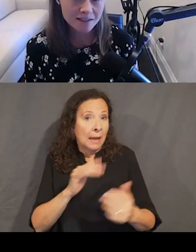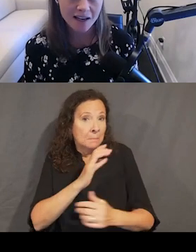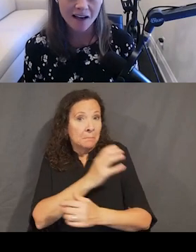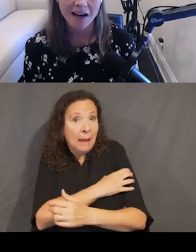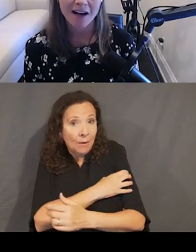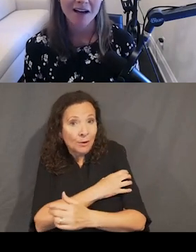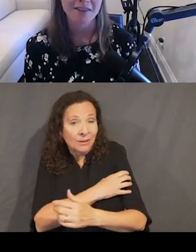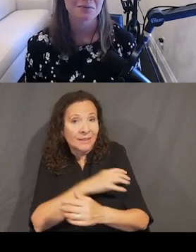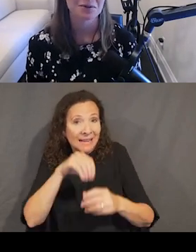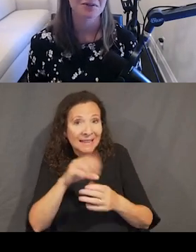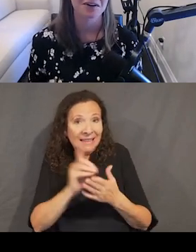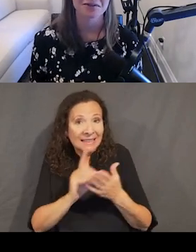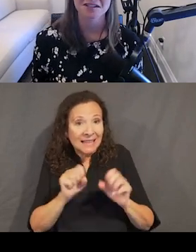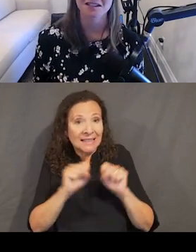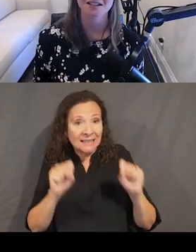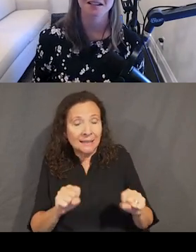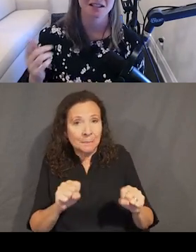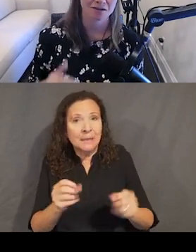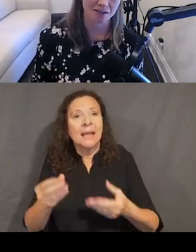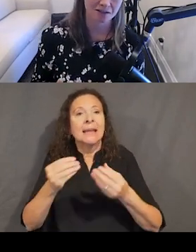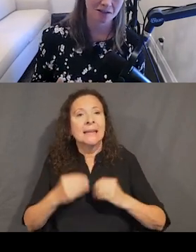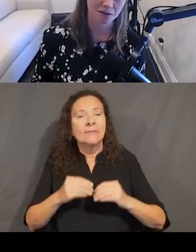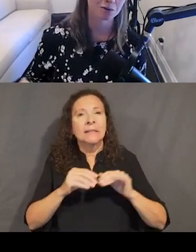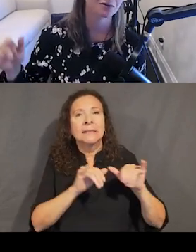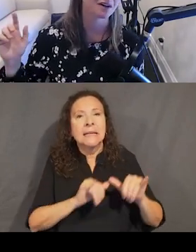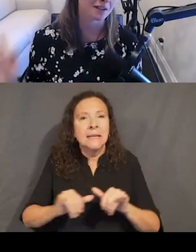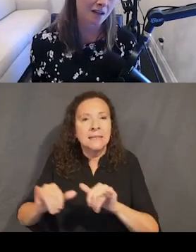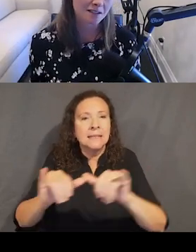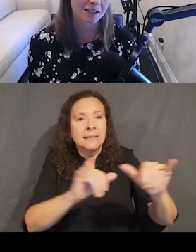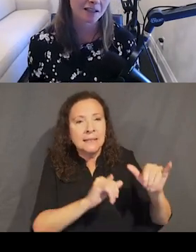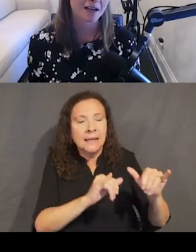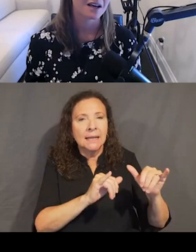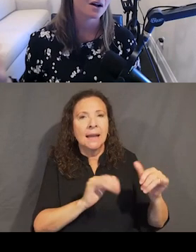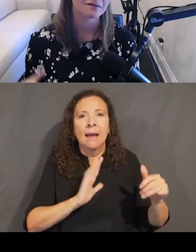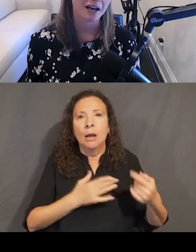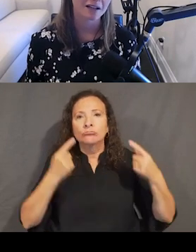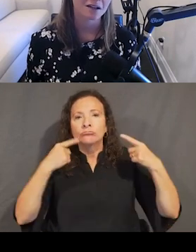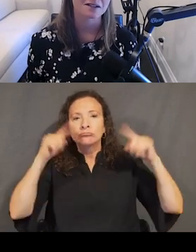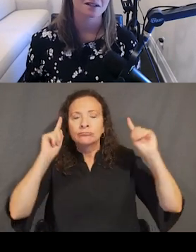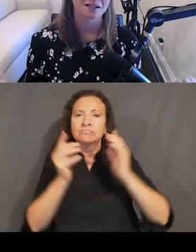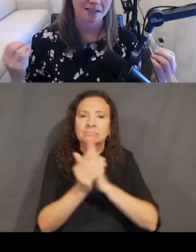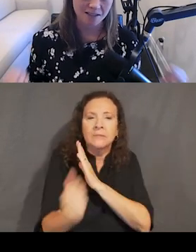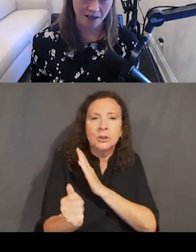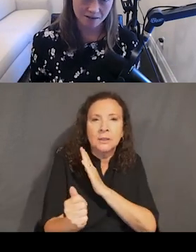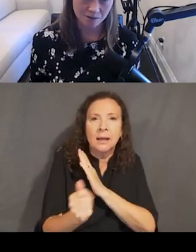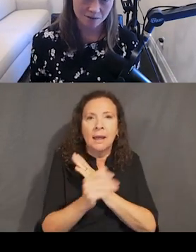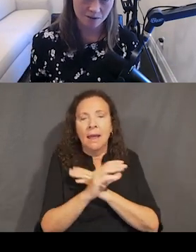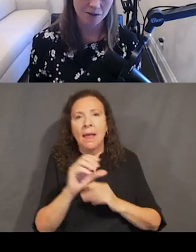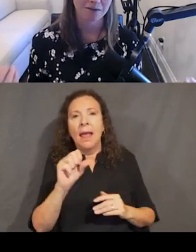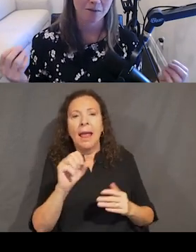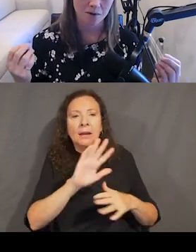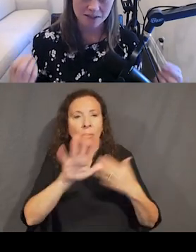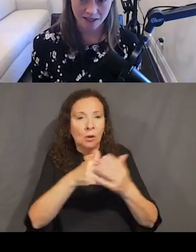are consistent. And they improve our efficiency. And as a result, they improve our velocity. And all of that results in scale.